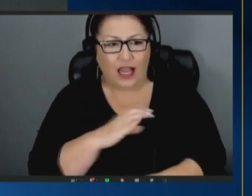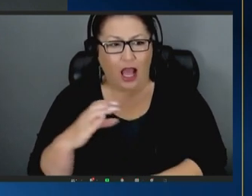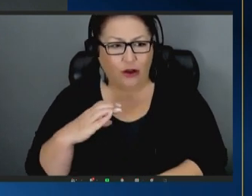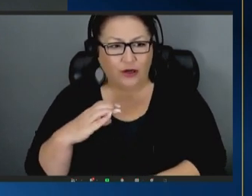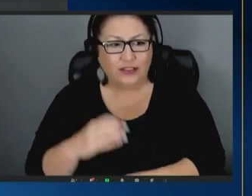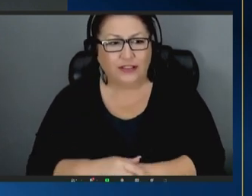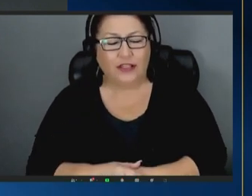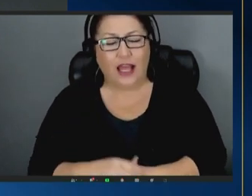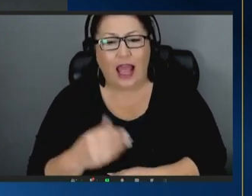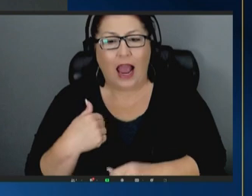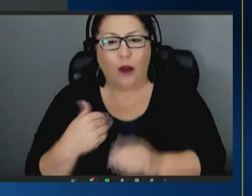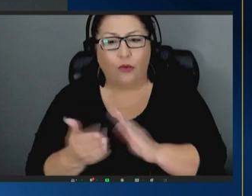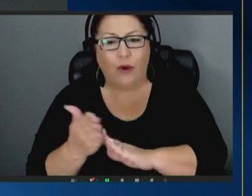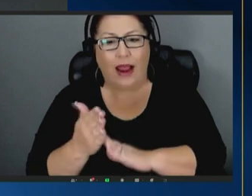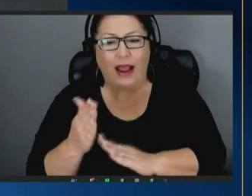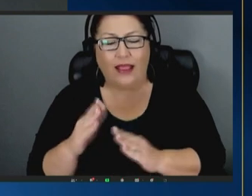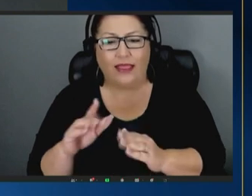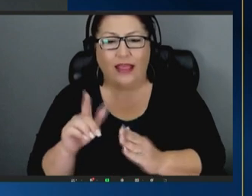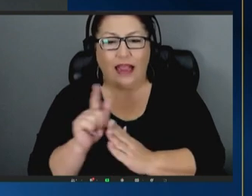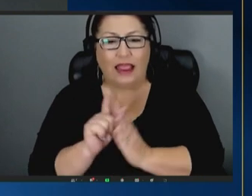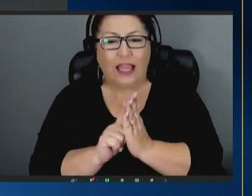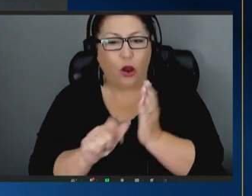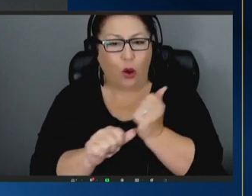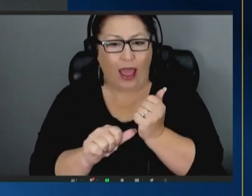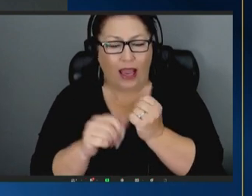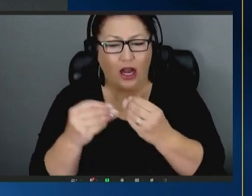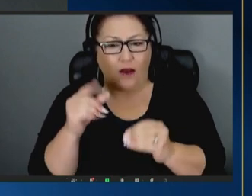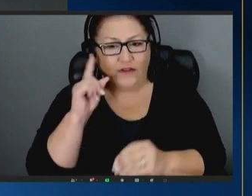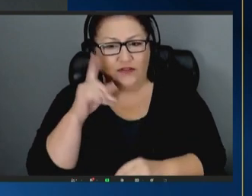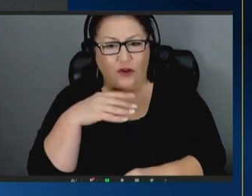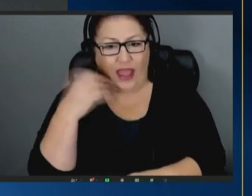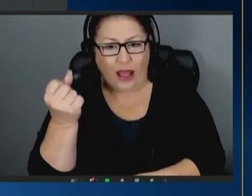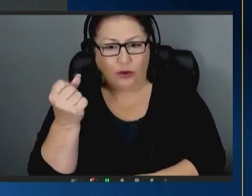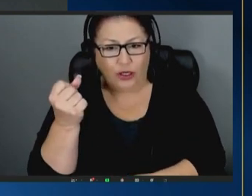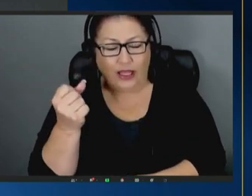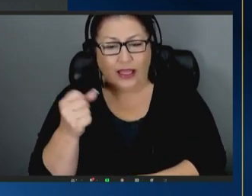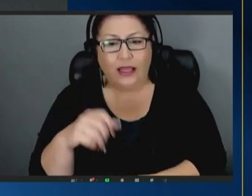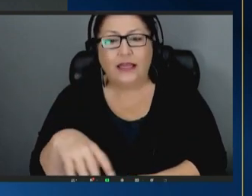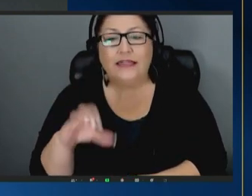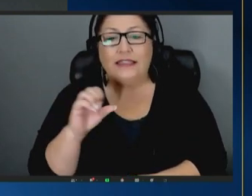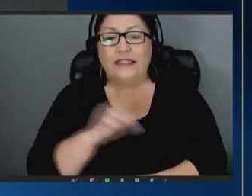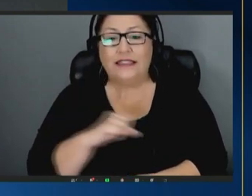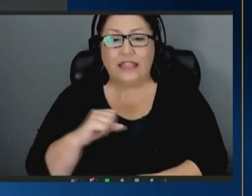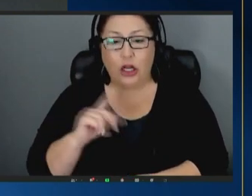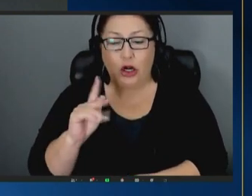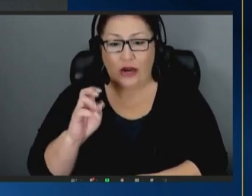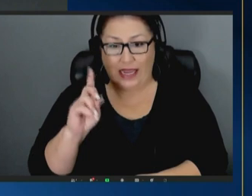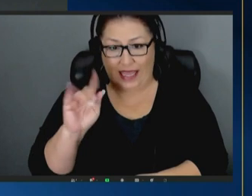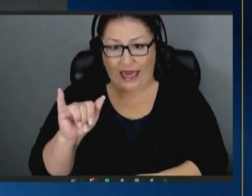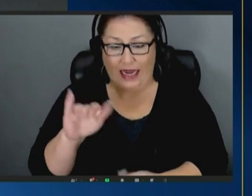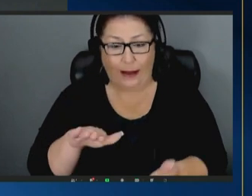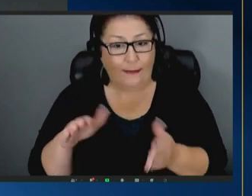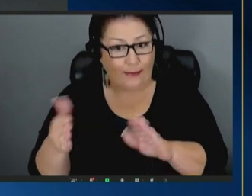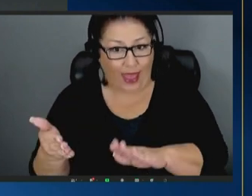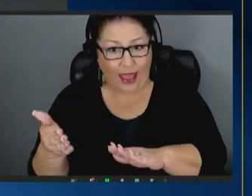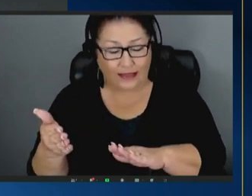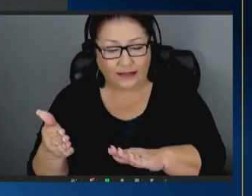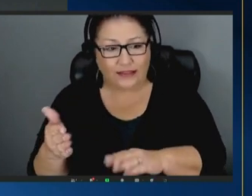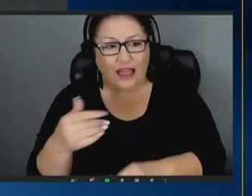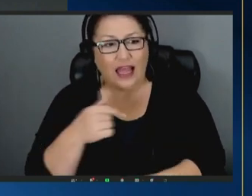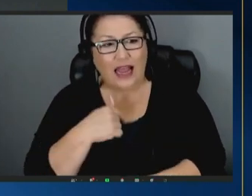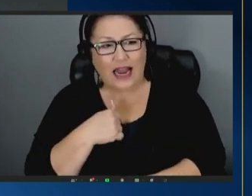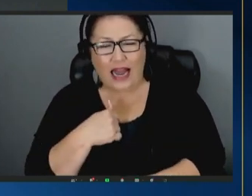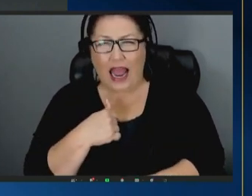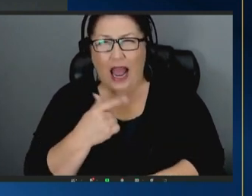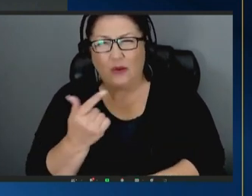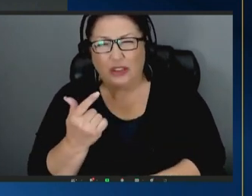elderly and of course senator kennedy had passed and i was a fairly junior